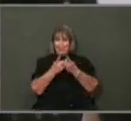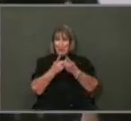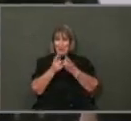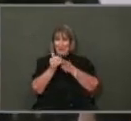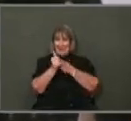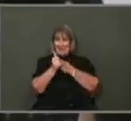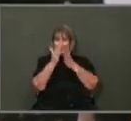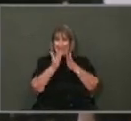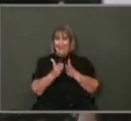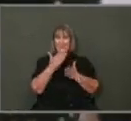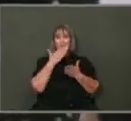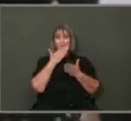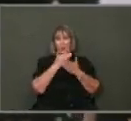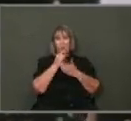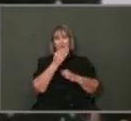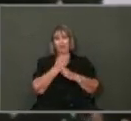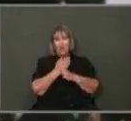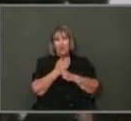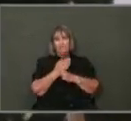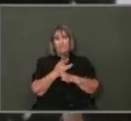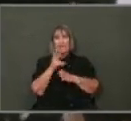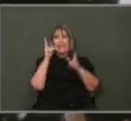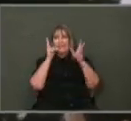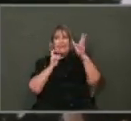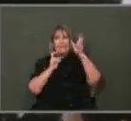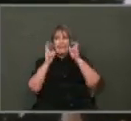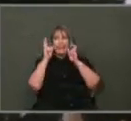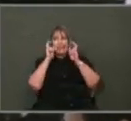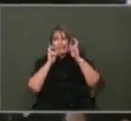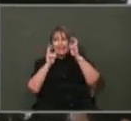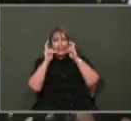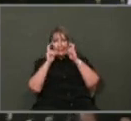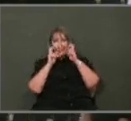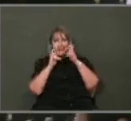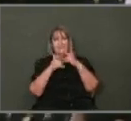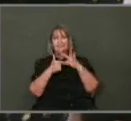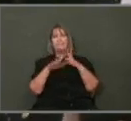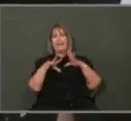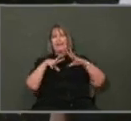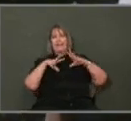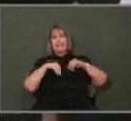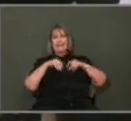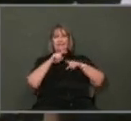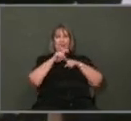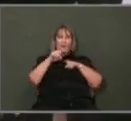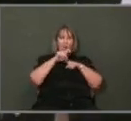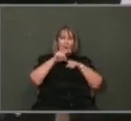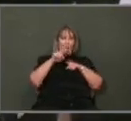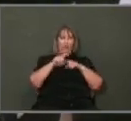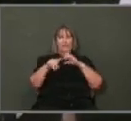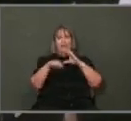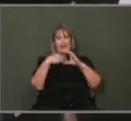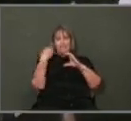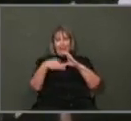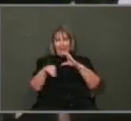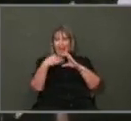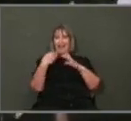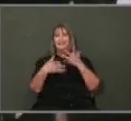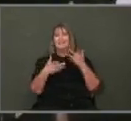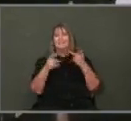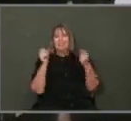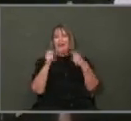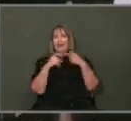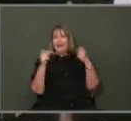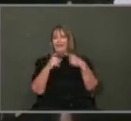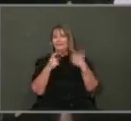It starts with listening with those two years and taking the calls or the emails and answering them back. I really do appreciate all your